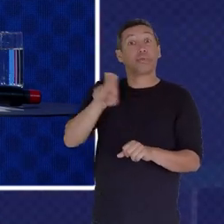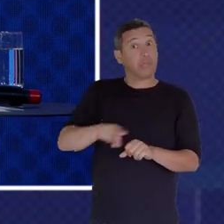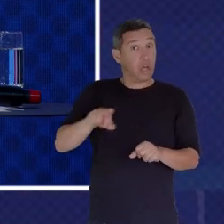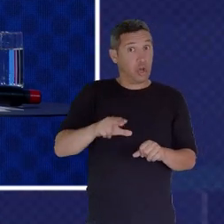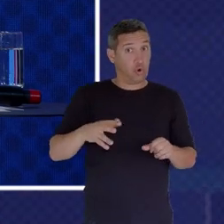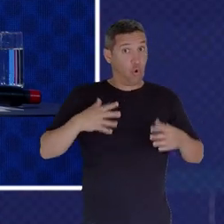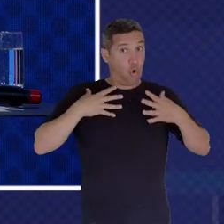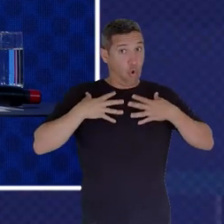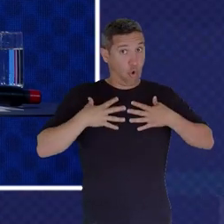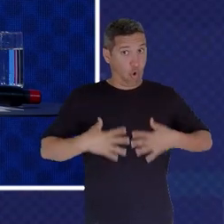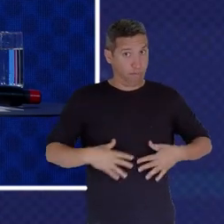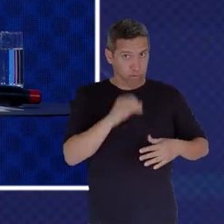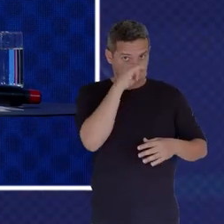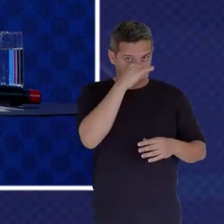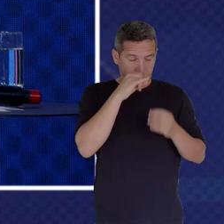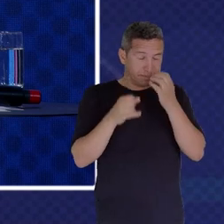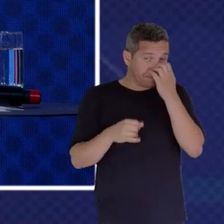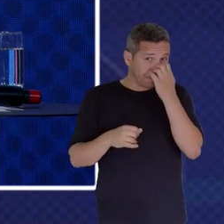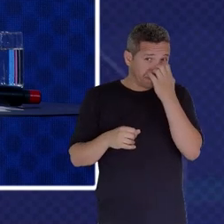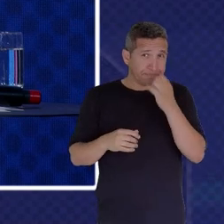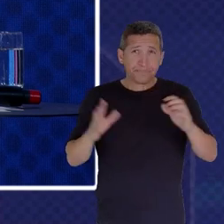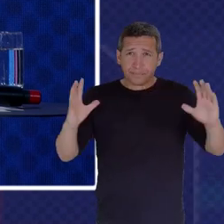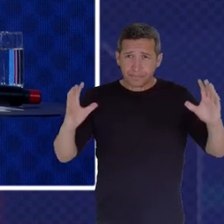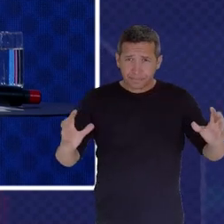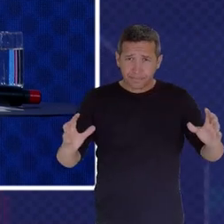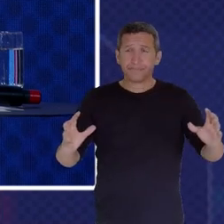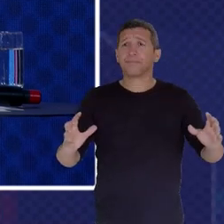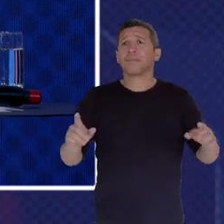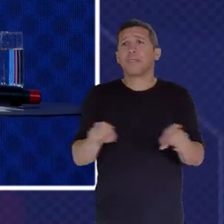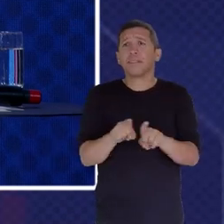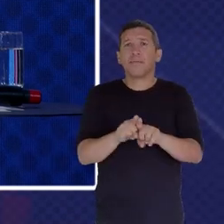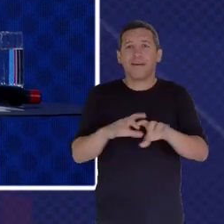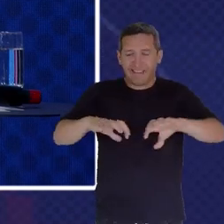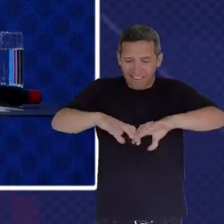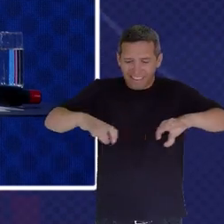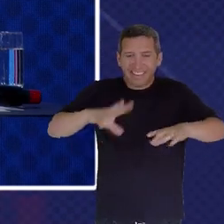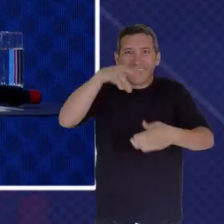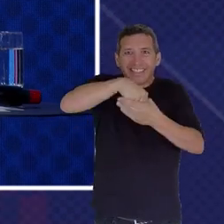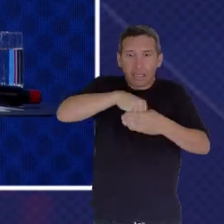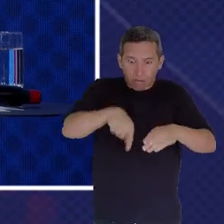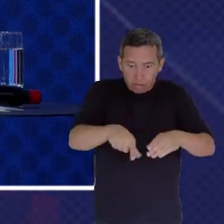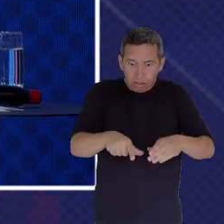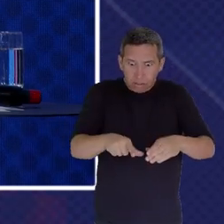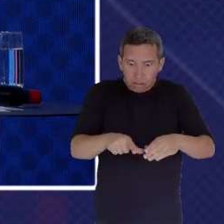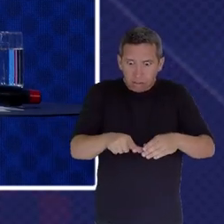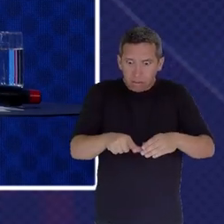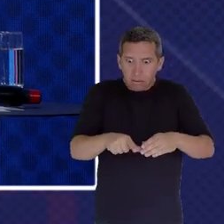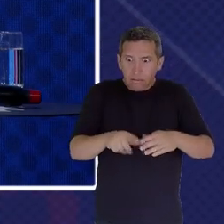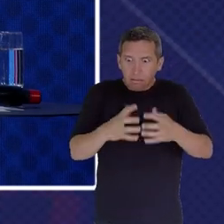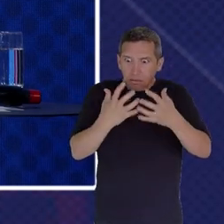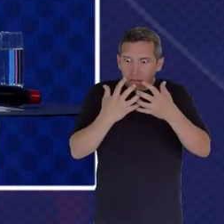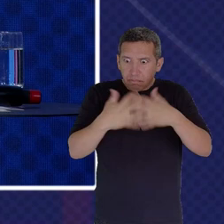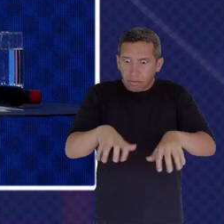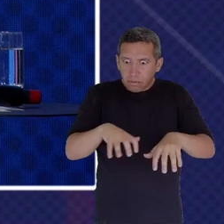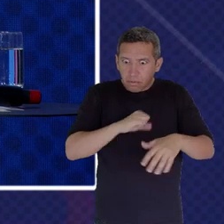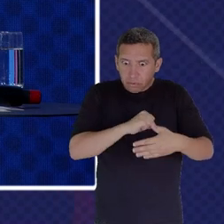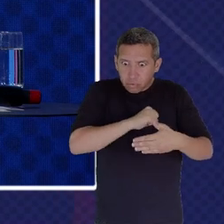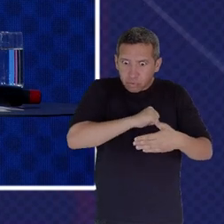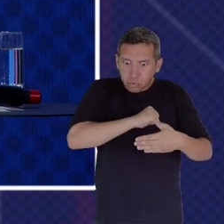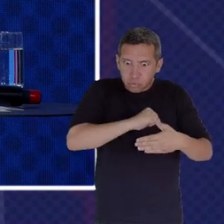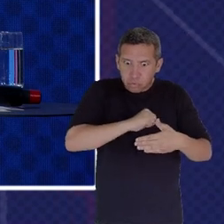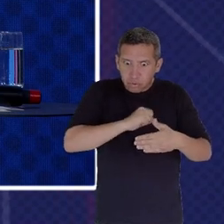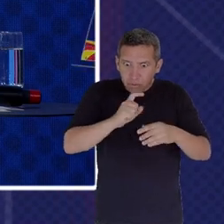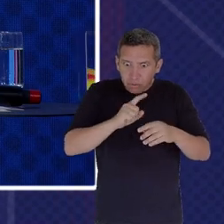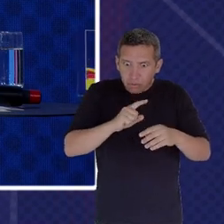Life The Heart Started Beating Again All The Major Systems Came Back Online The Solution That The